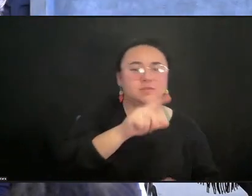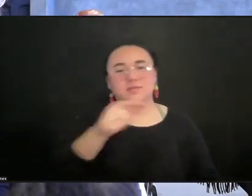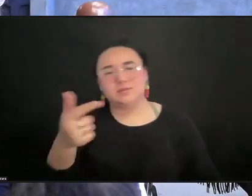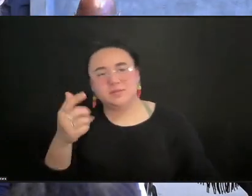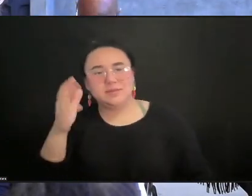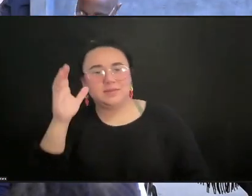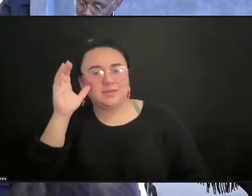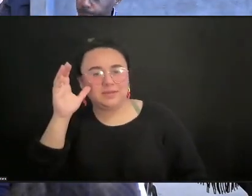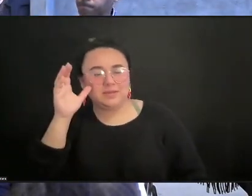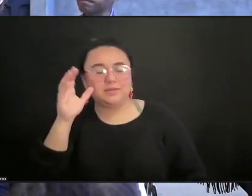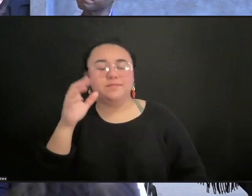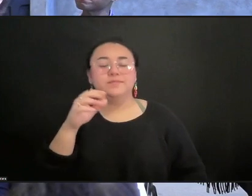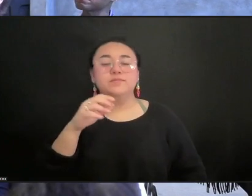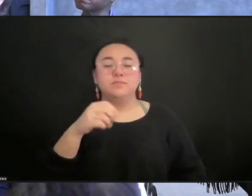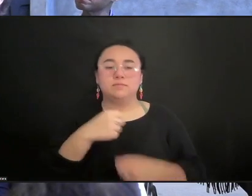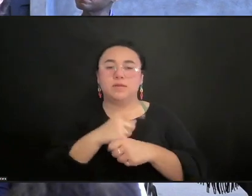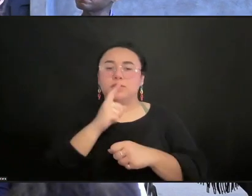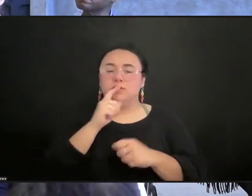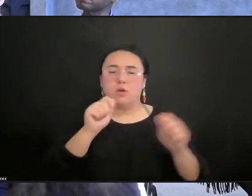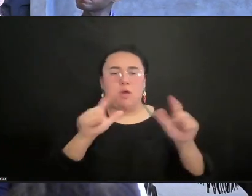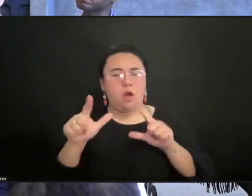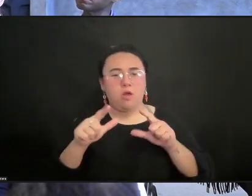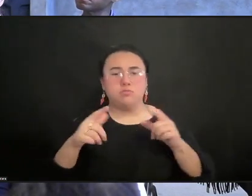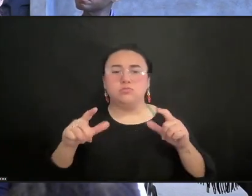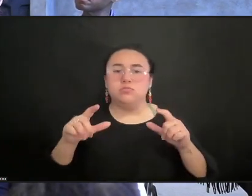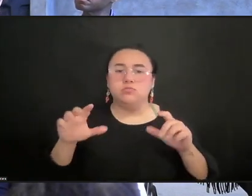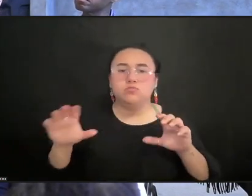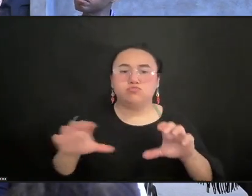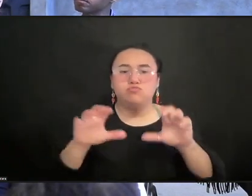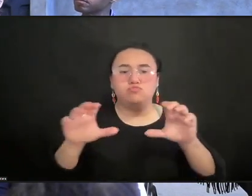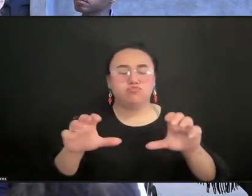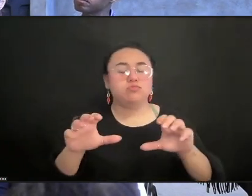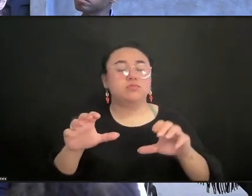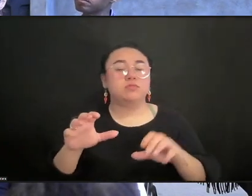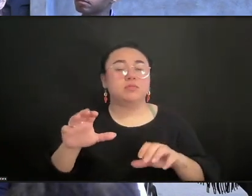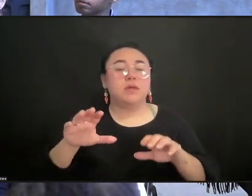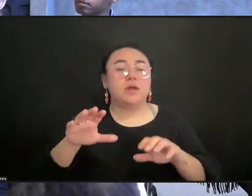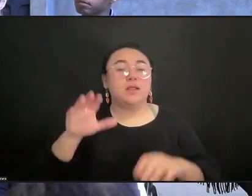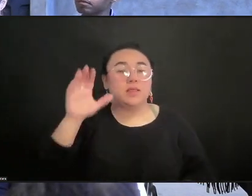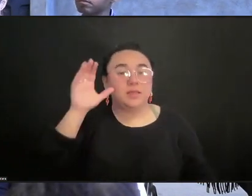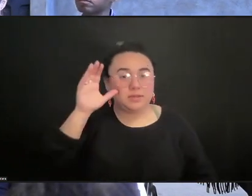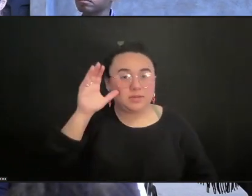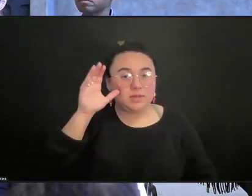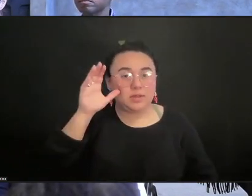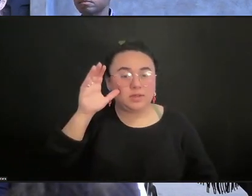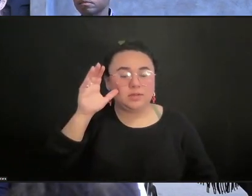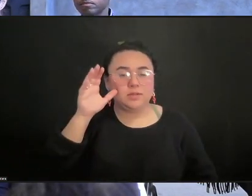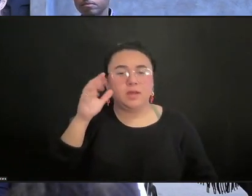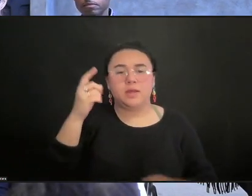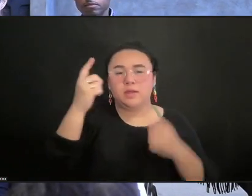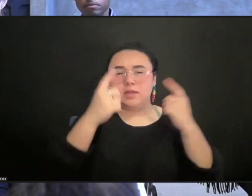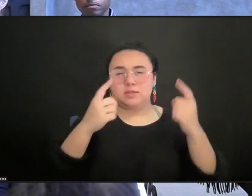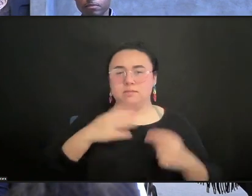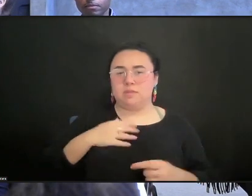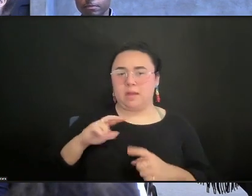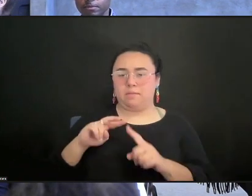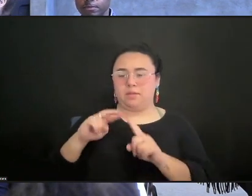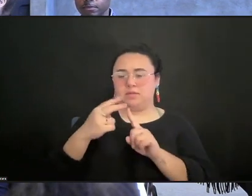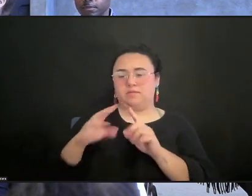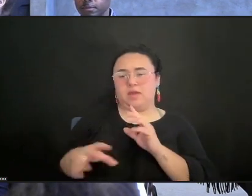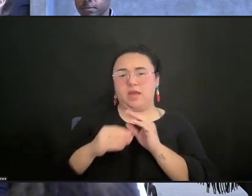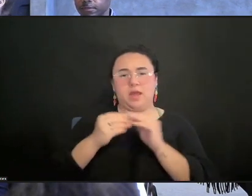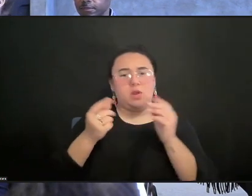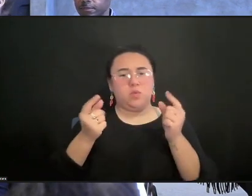practice active listening and consider what perspectives you have to add. This is not the